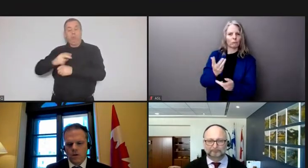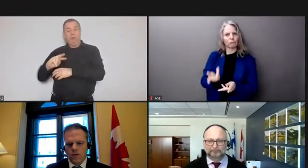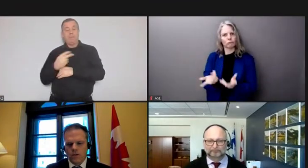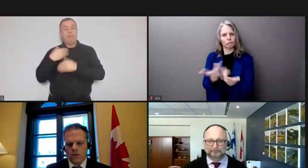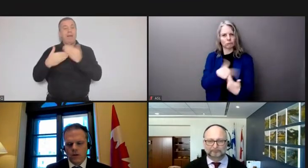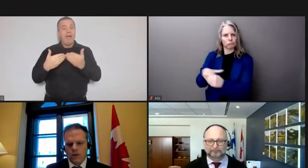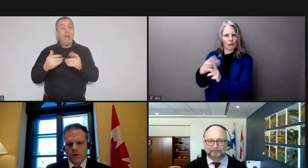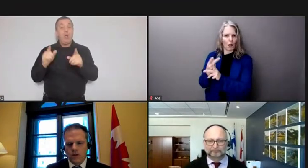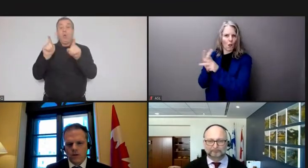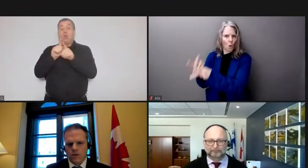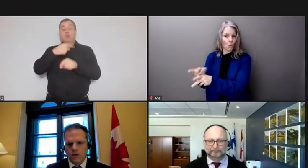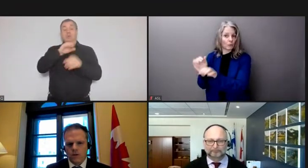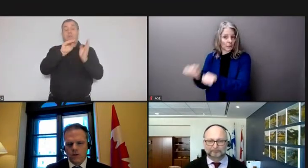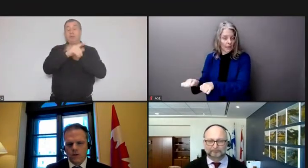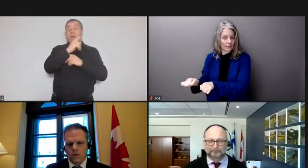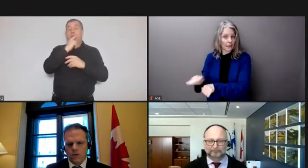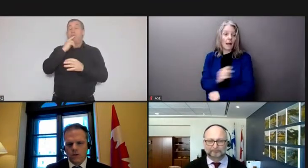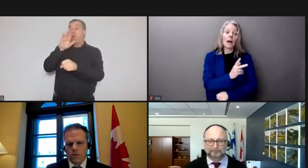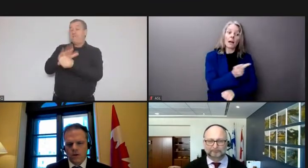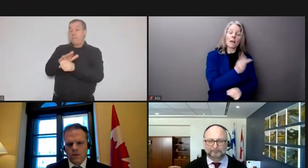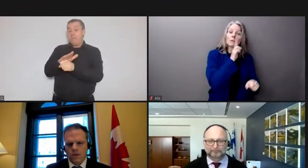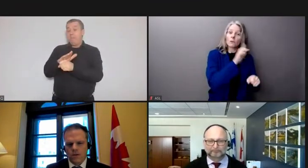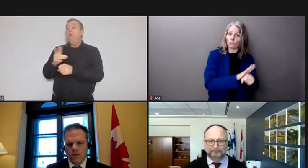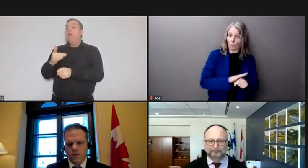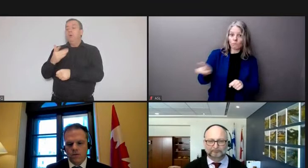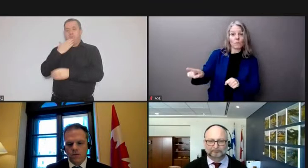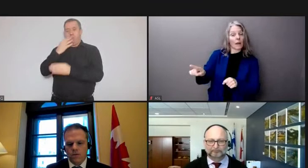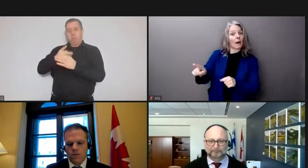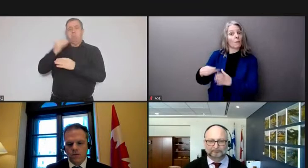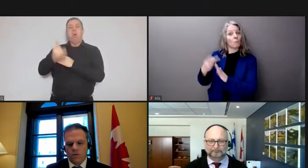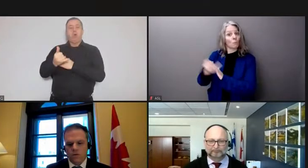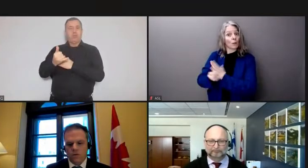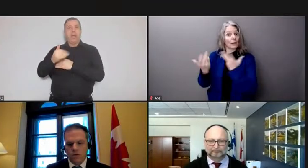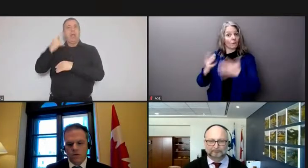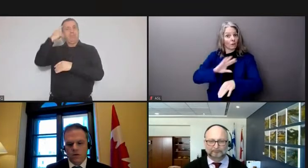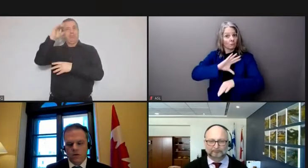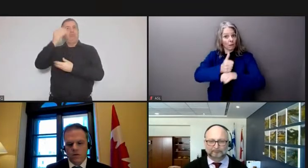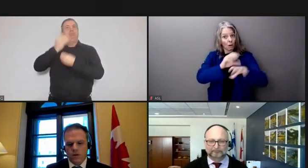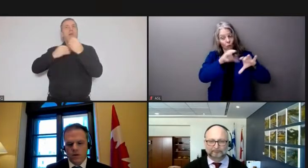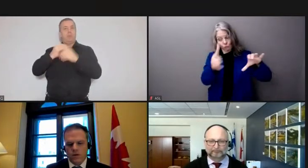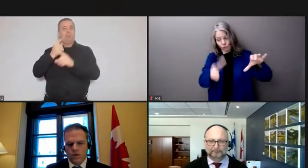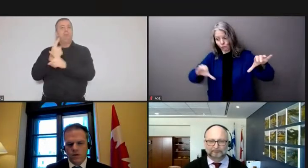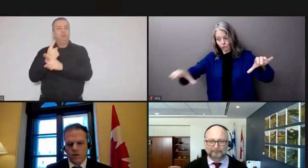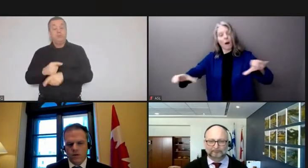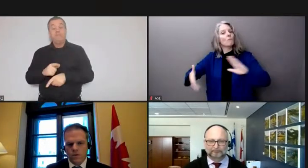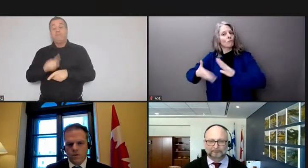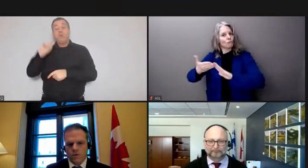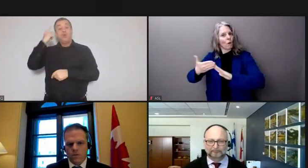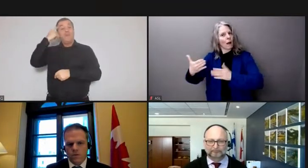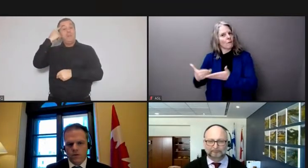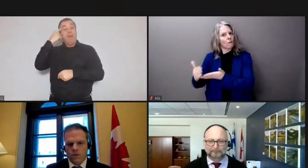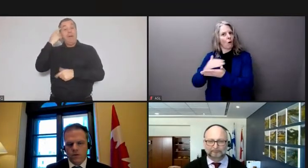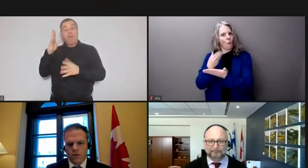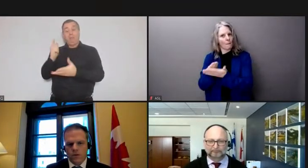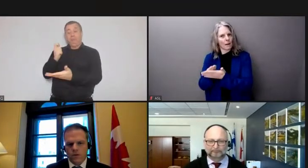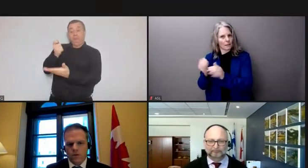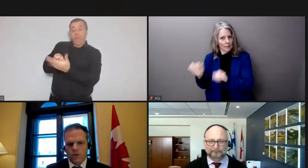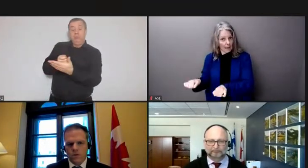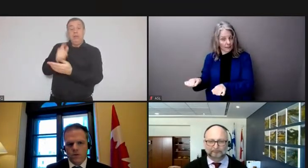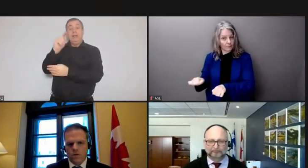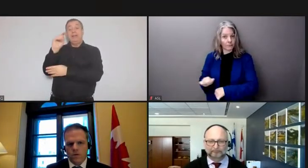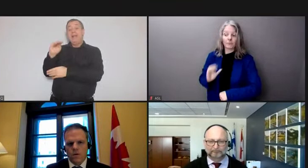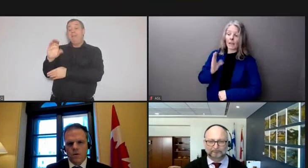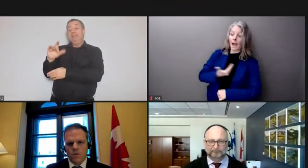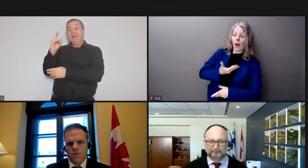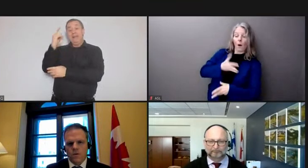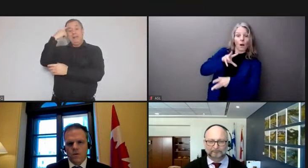confirmed that the project remains commercially viable our government acquired tmc and the trans mountain expansion project